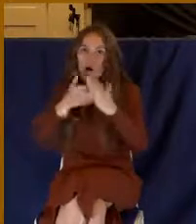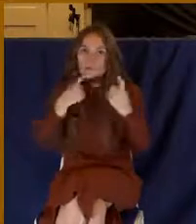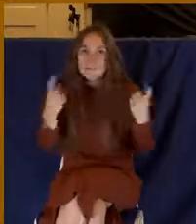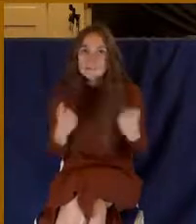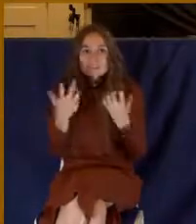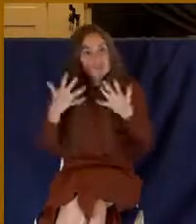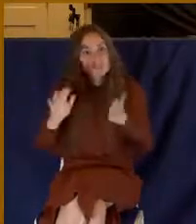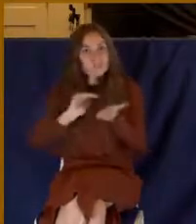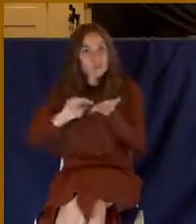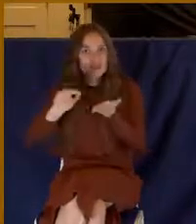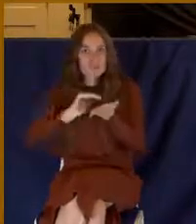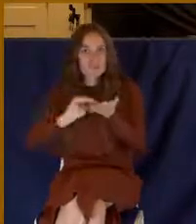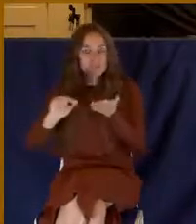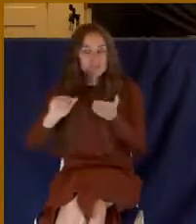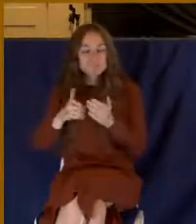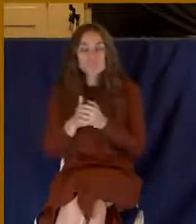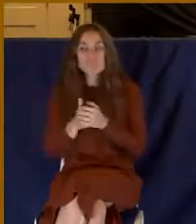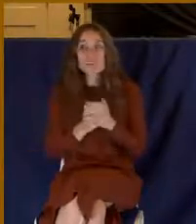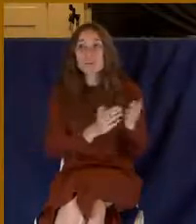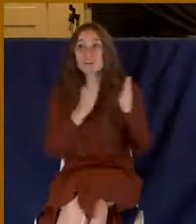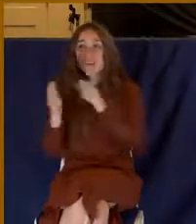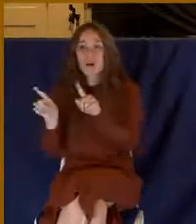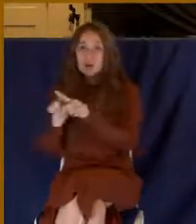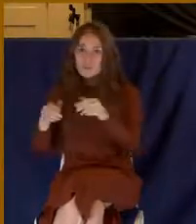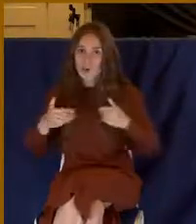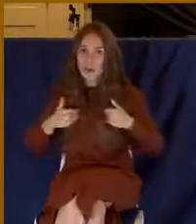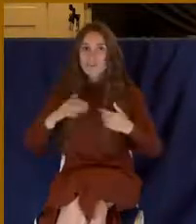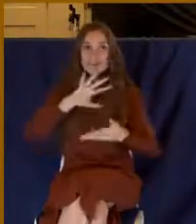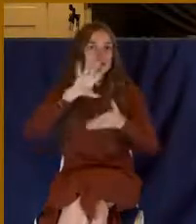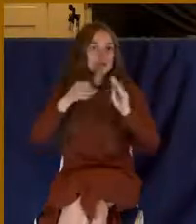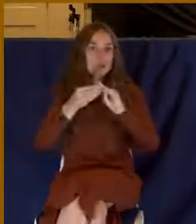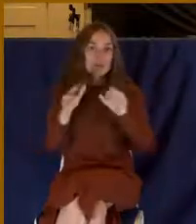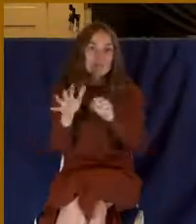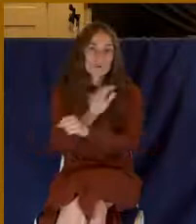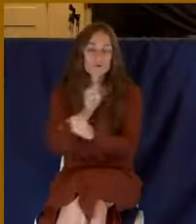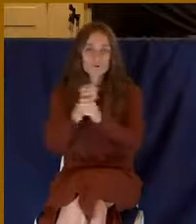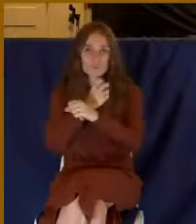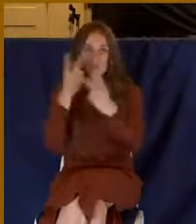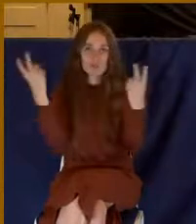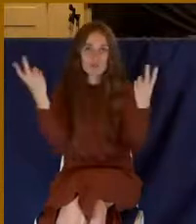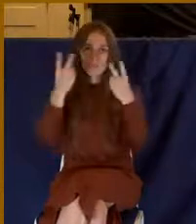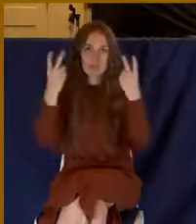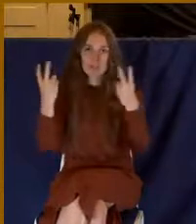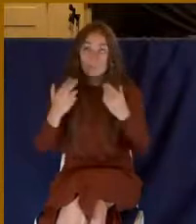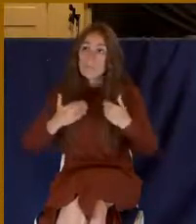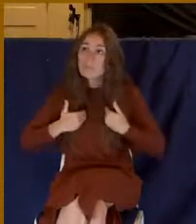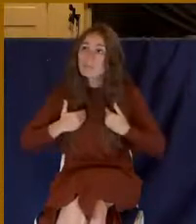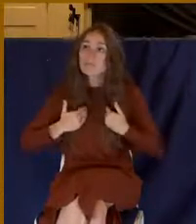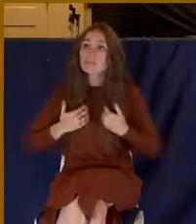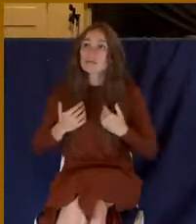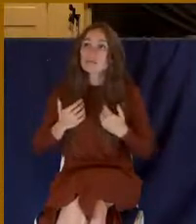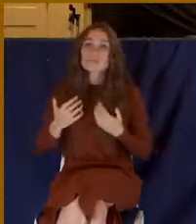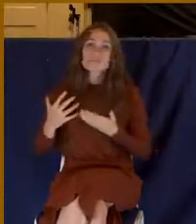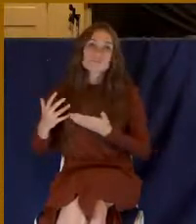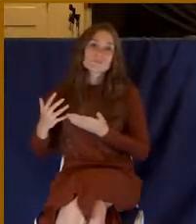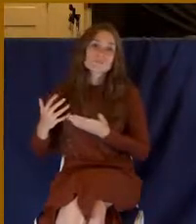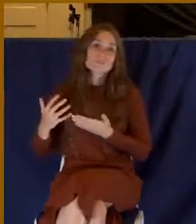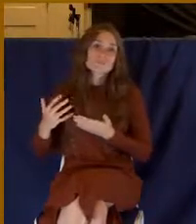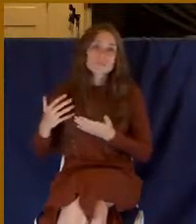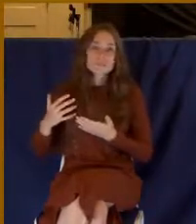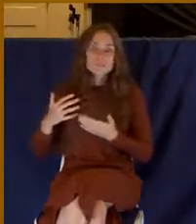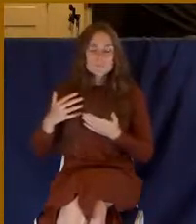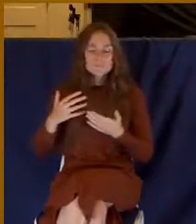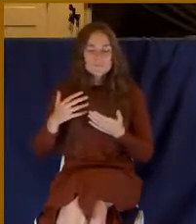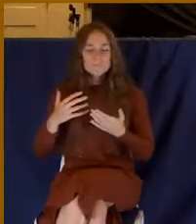And then here's the next thing. You have been given total victory. Look at verse 15. And having spoiled principalities and powers, he made a